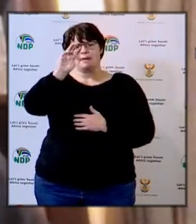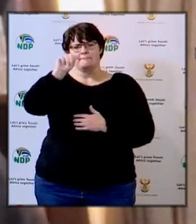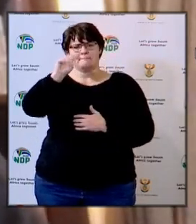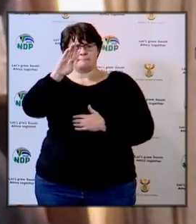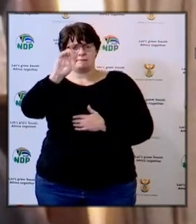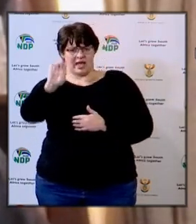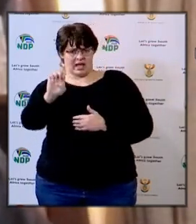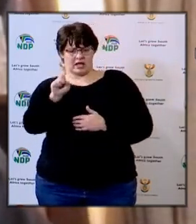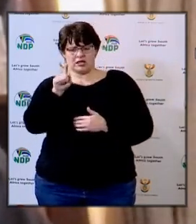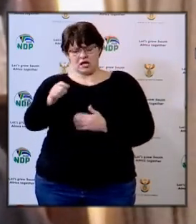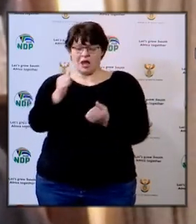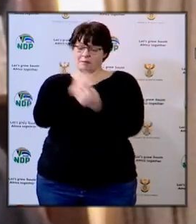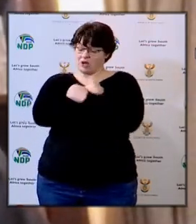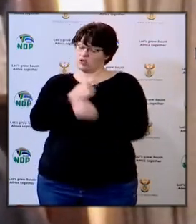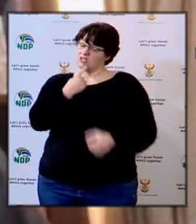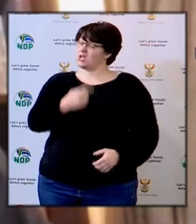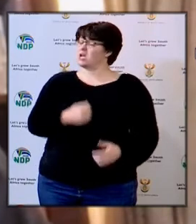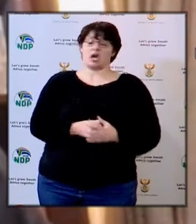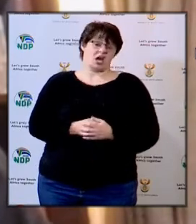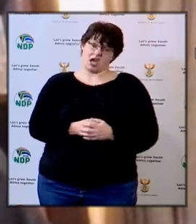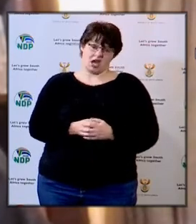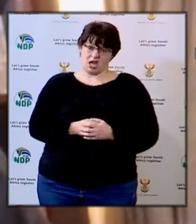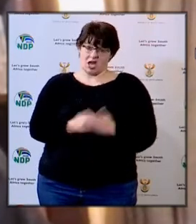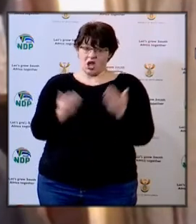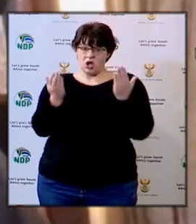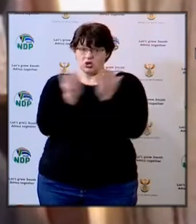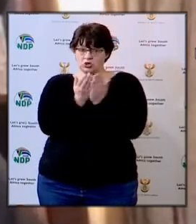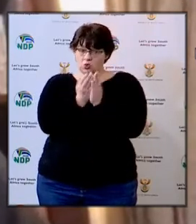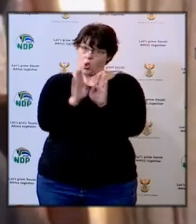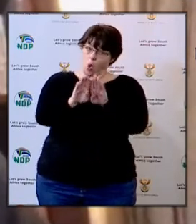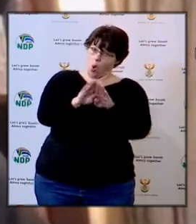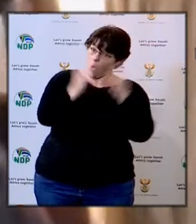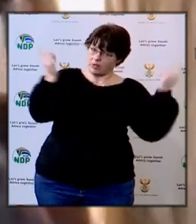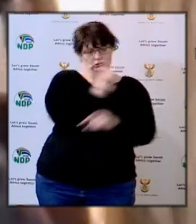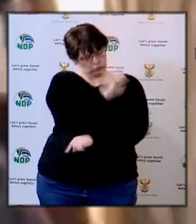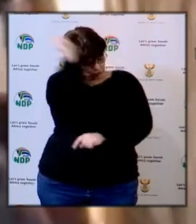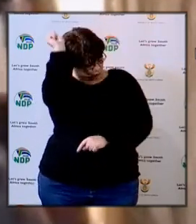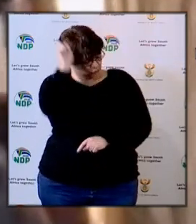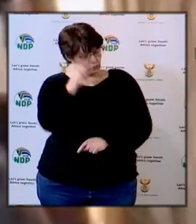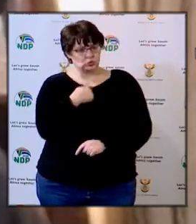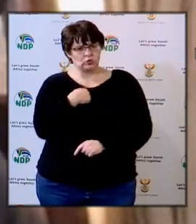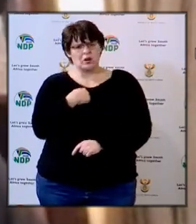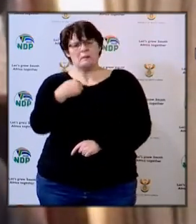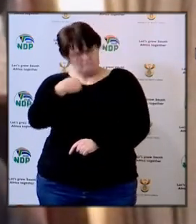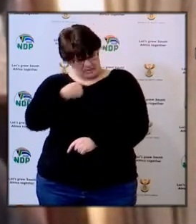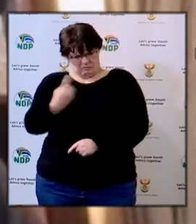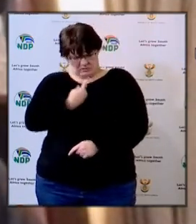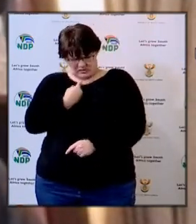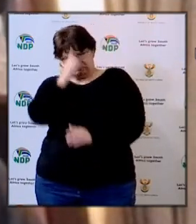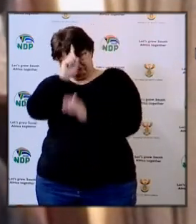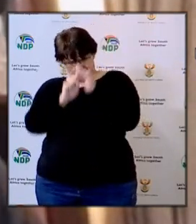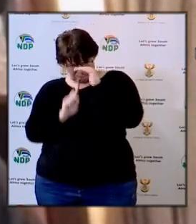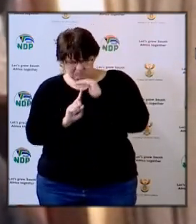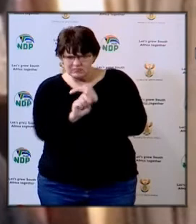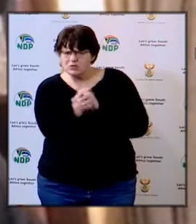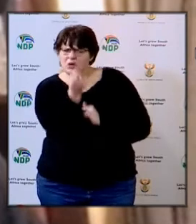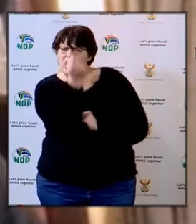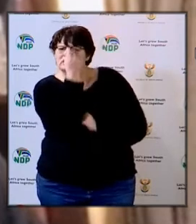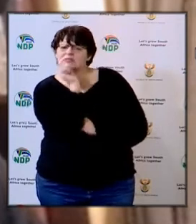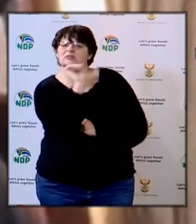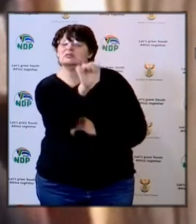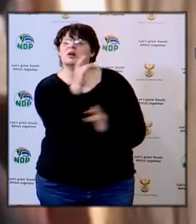where the parents are saying they don't want the school to be reopened. I will go and check them to